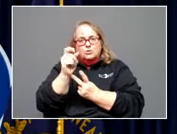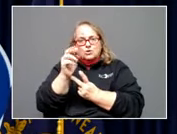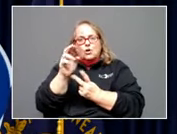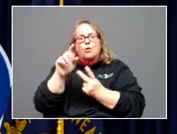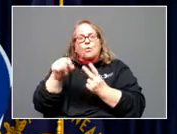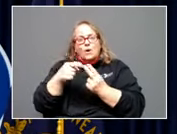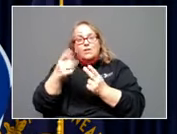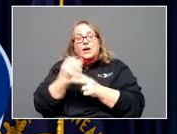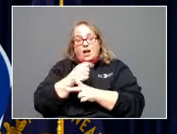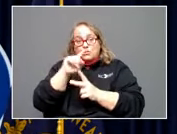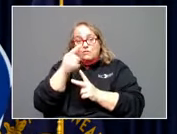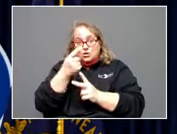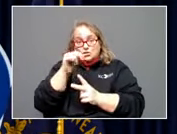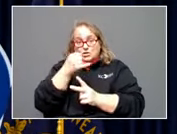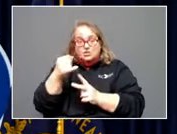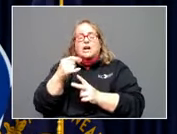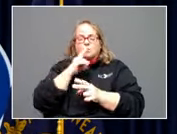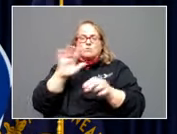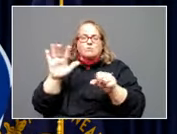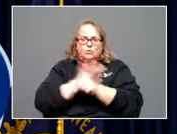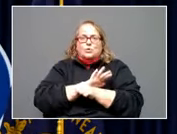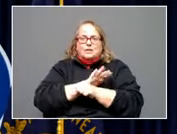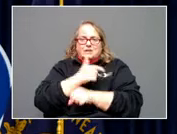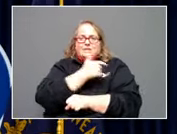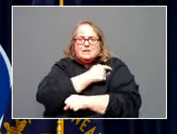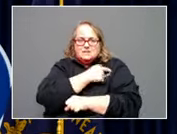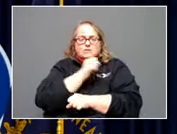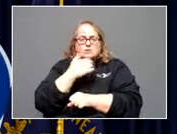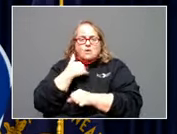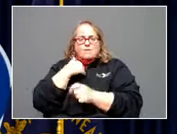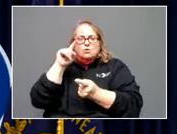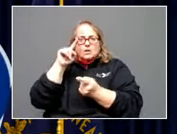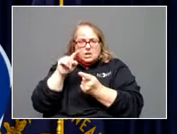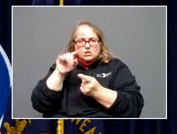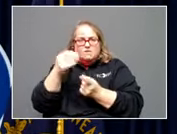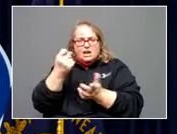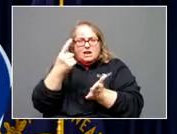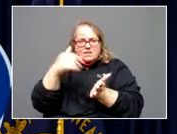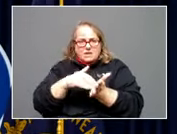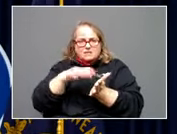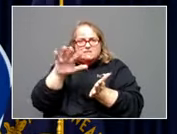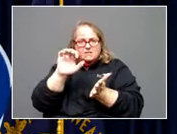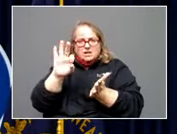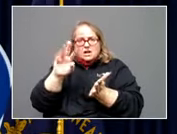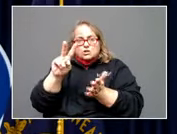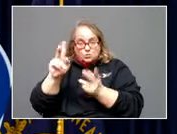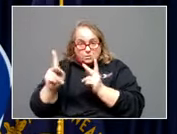their first J&J. So we have a reduction of 11,592 people